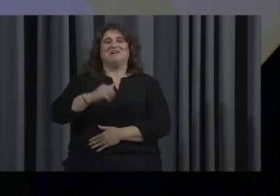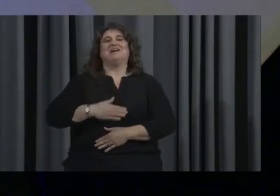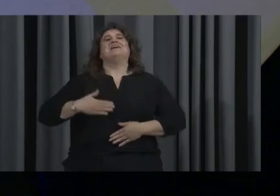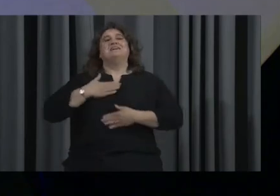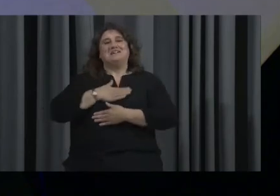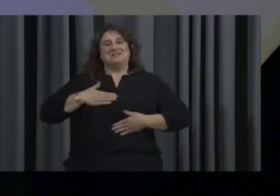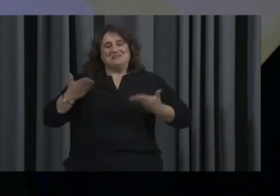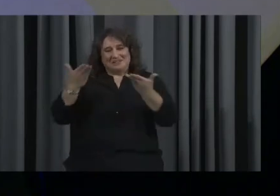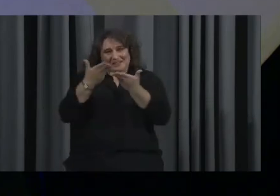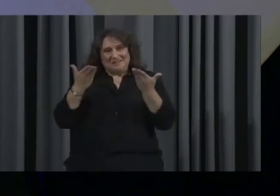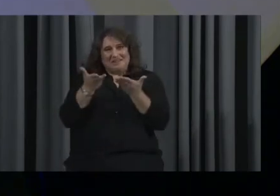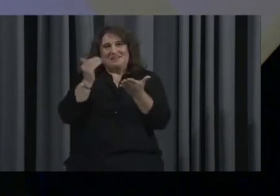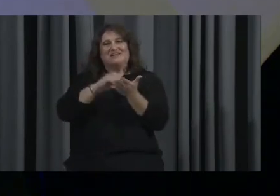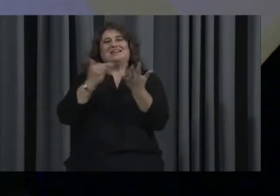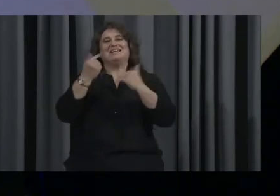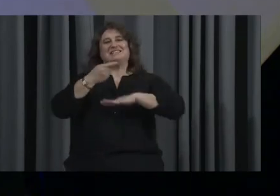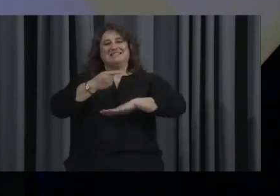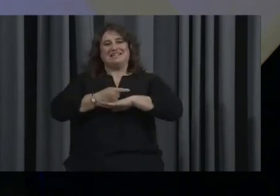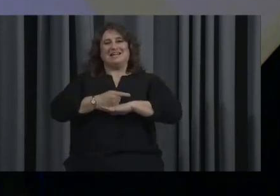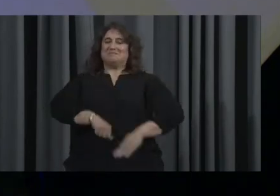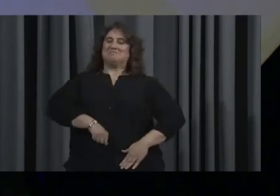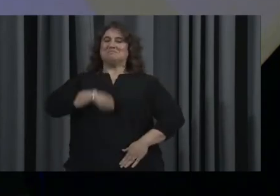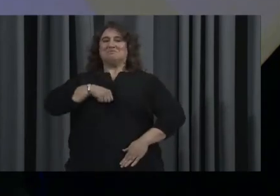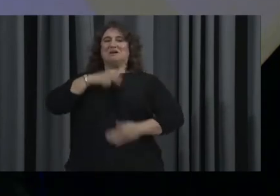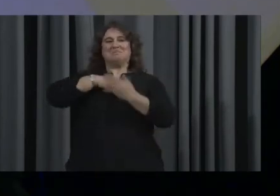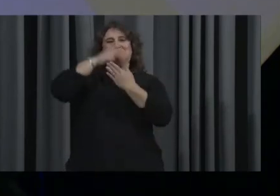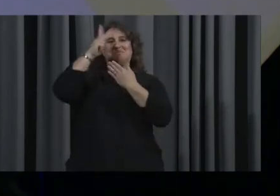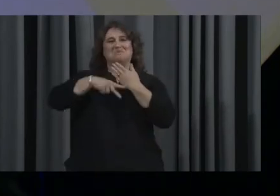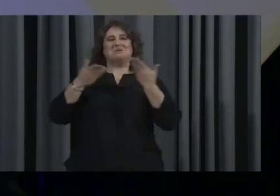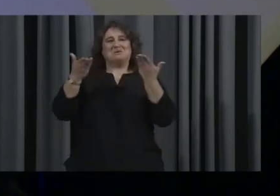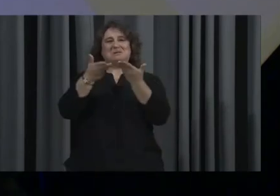be here and we're so proud of this program that we're doing.